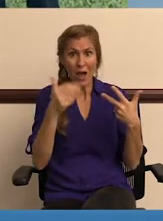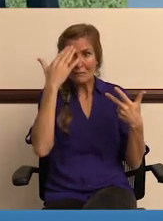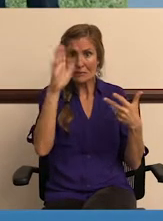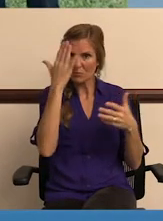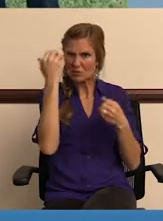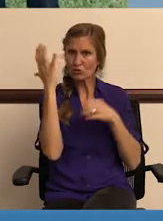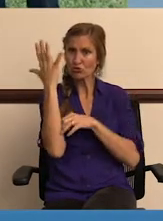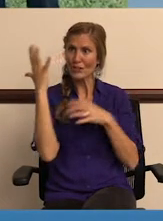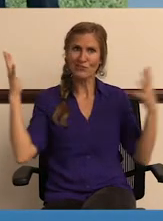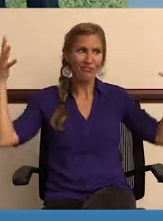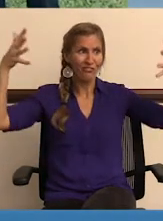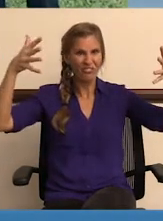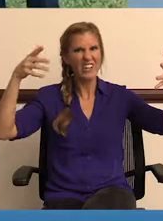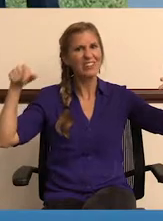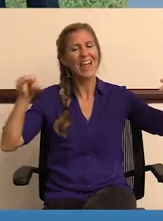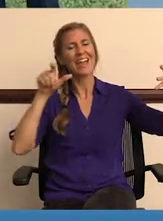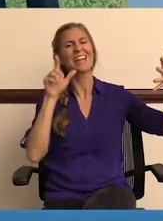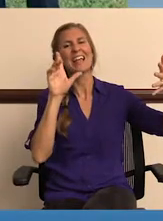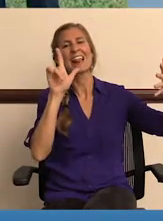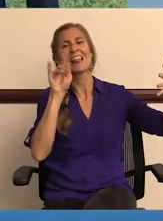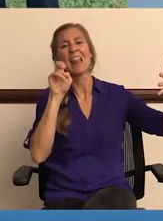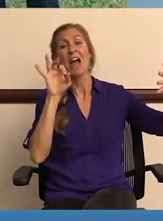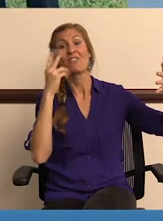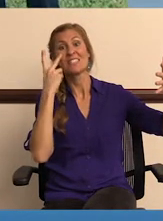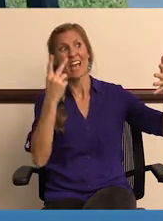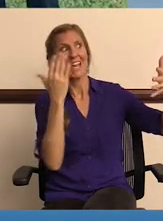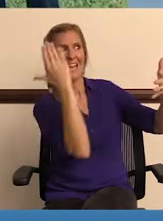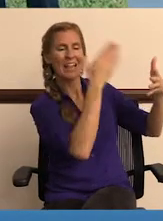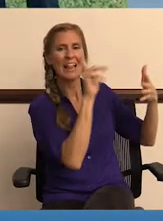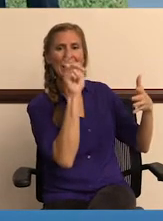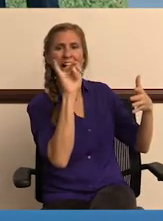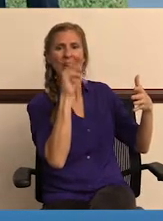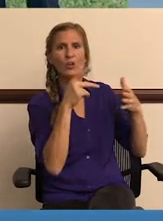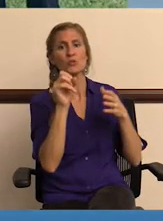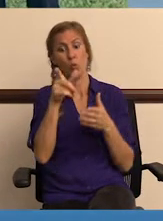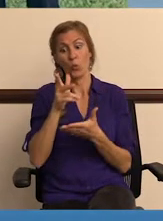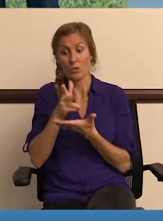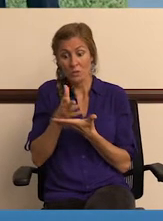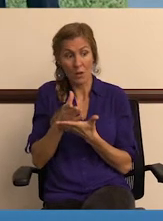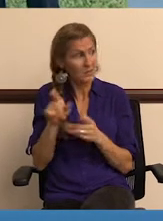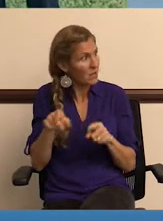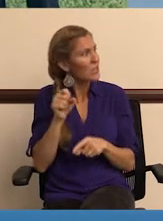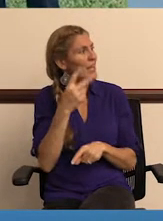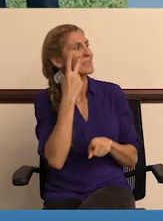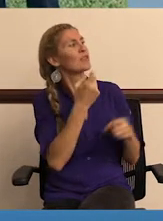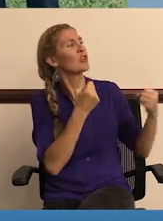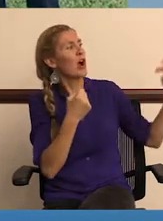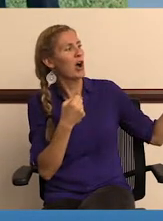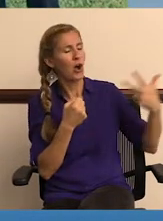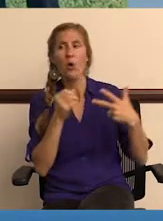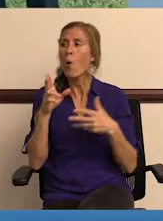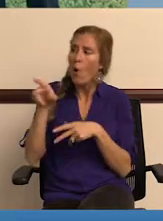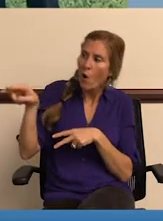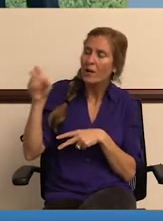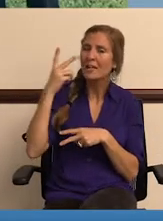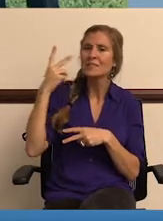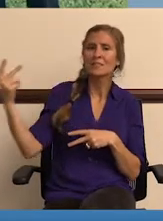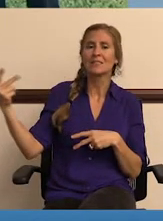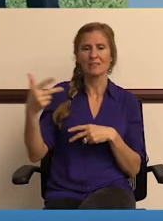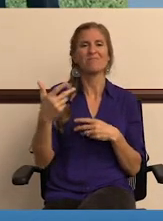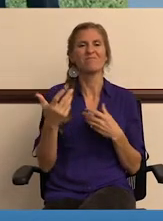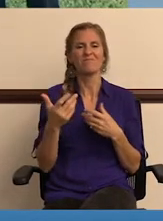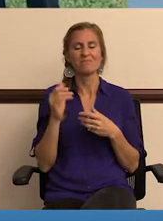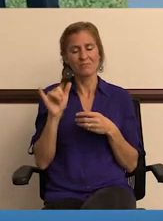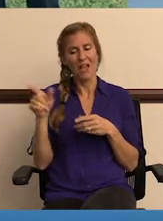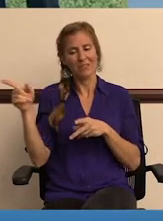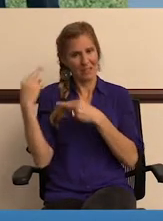we try to take care of that through some of the equipment and expertise that we have. And then always an